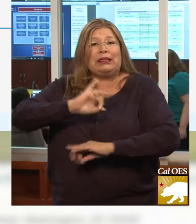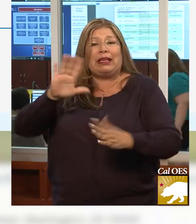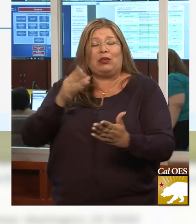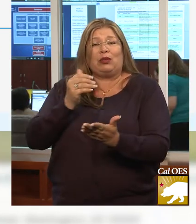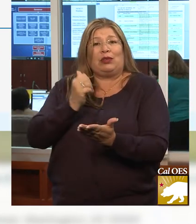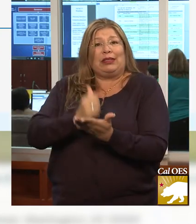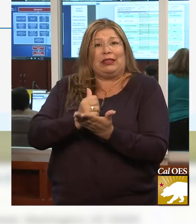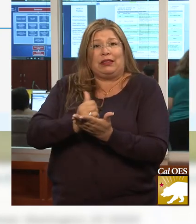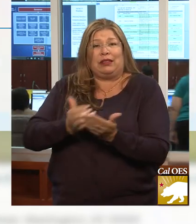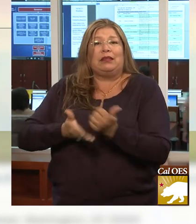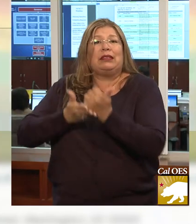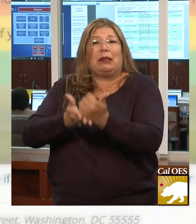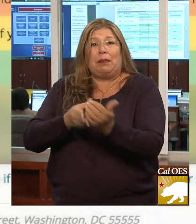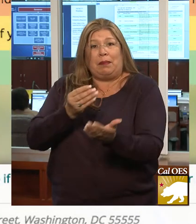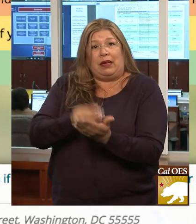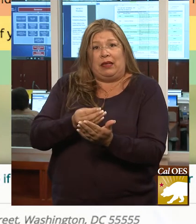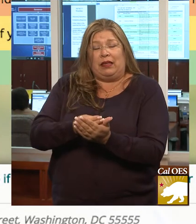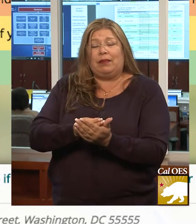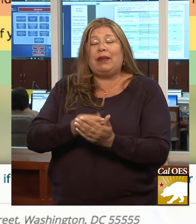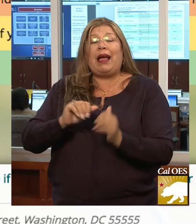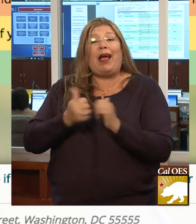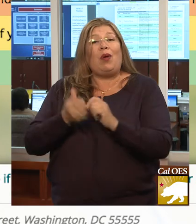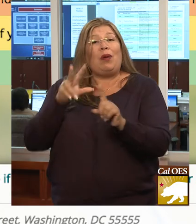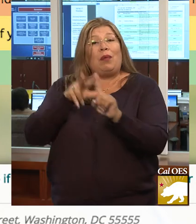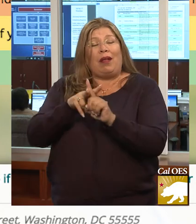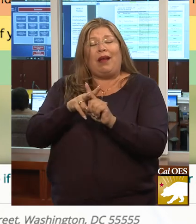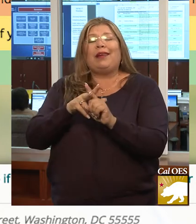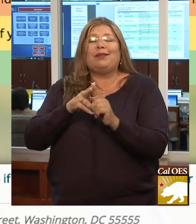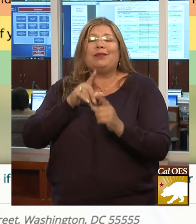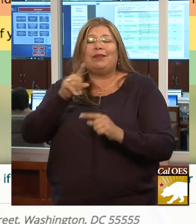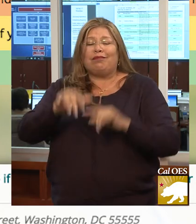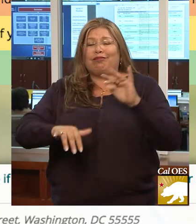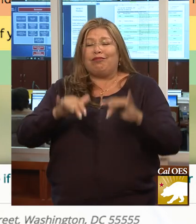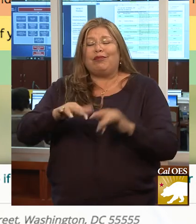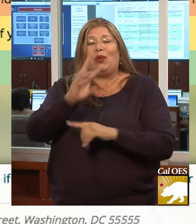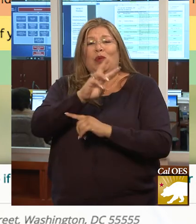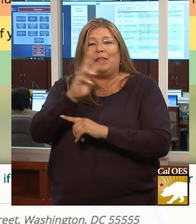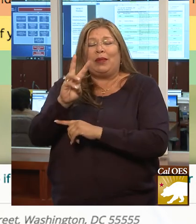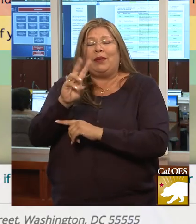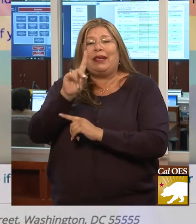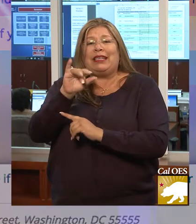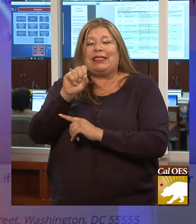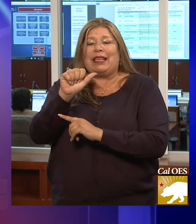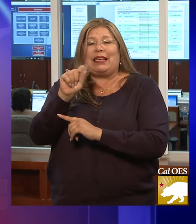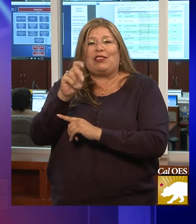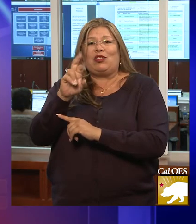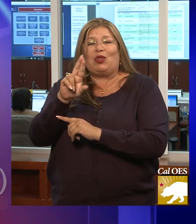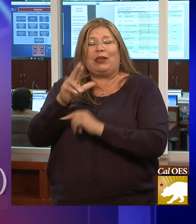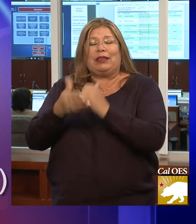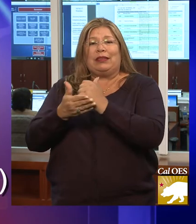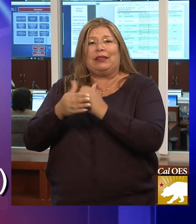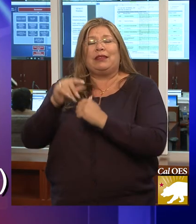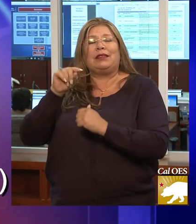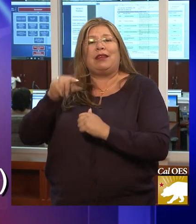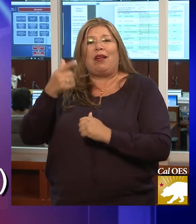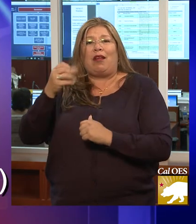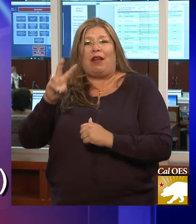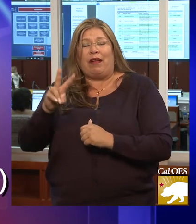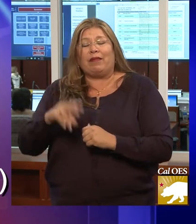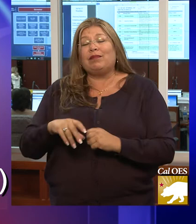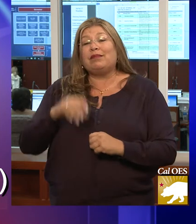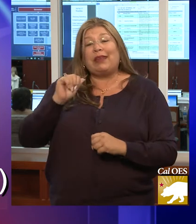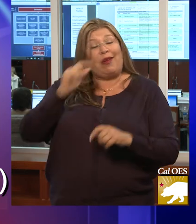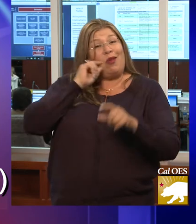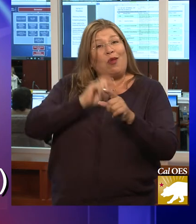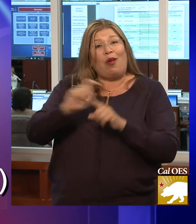by going to disasterassistance.gov online or they can register for assistance by calling 1